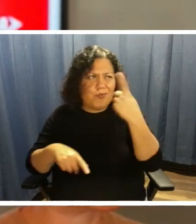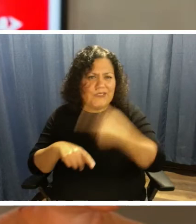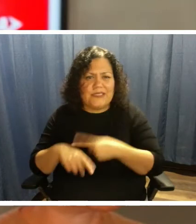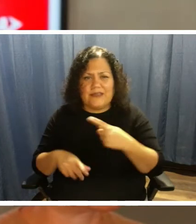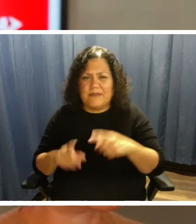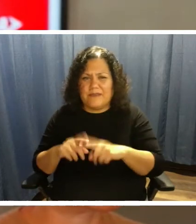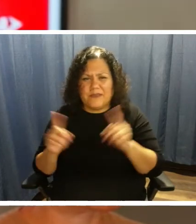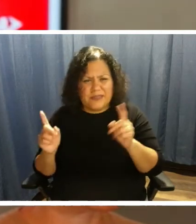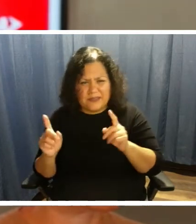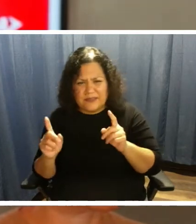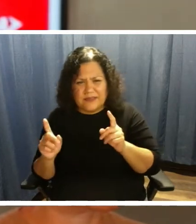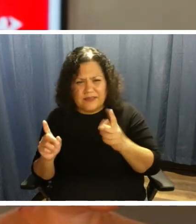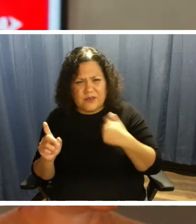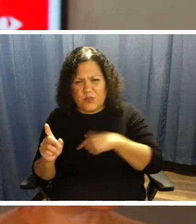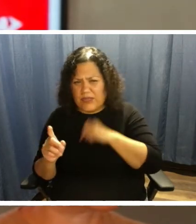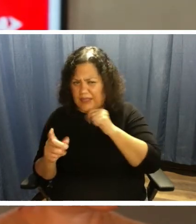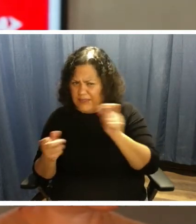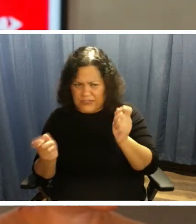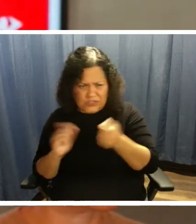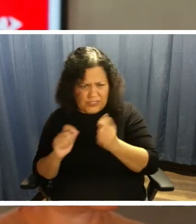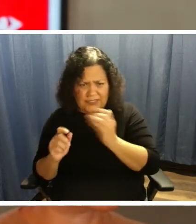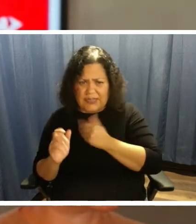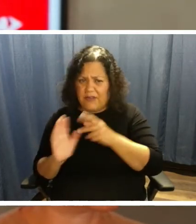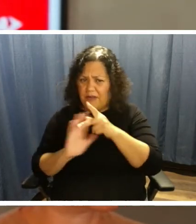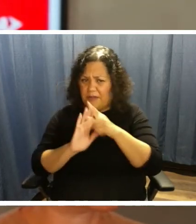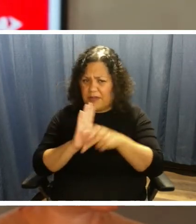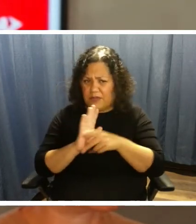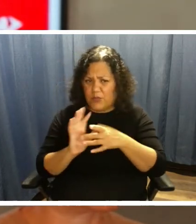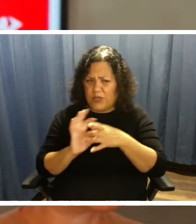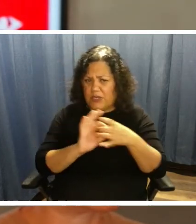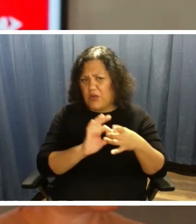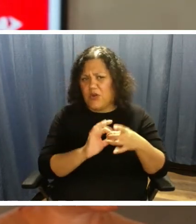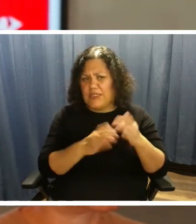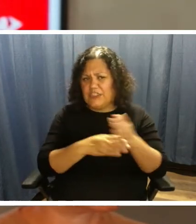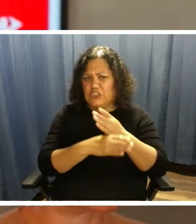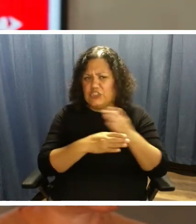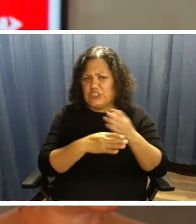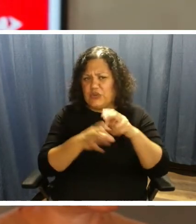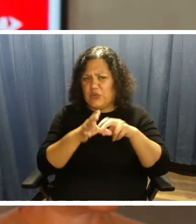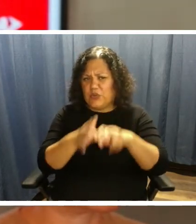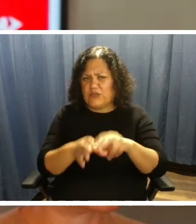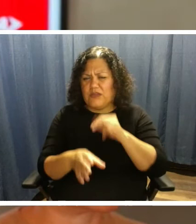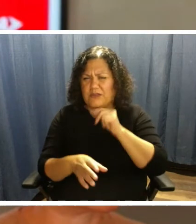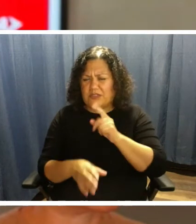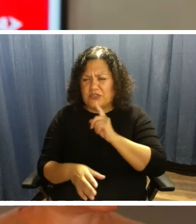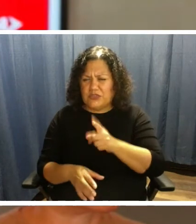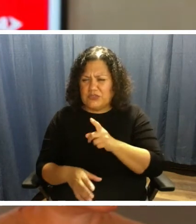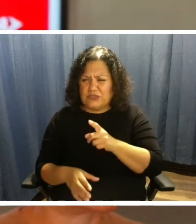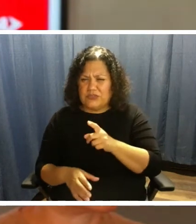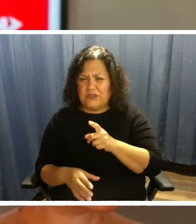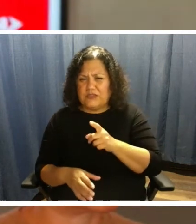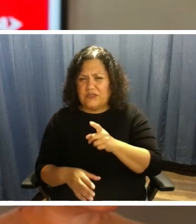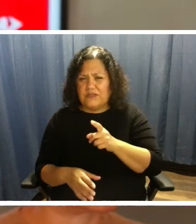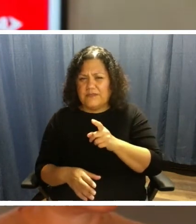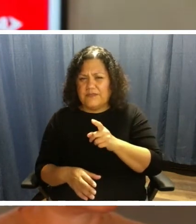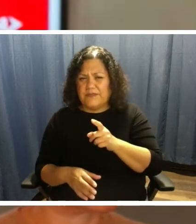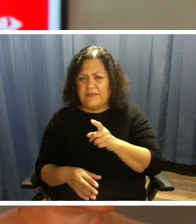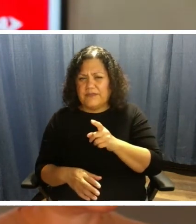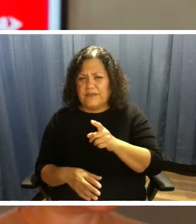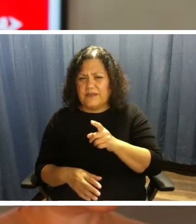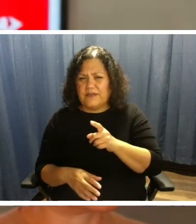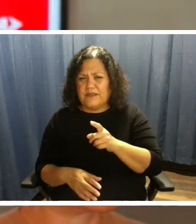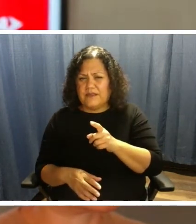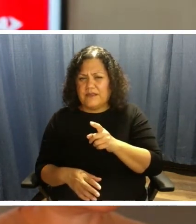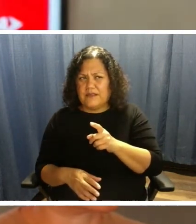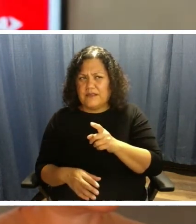we haven't changed our policies regarding shared rides. I'm not quite sure where you're you're coming from, but